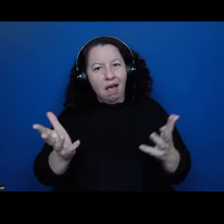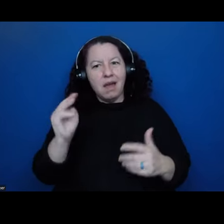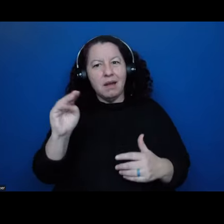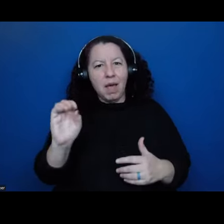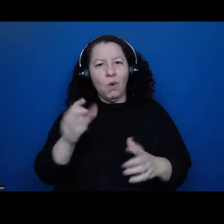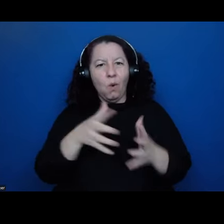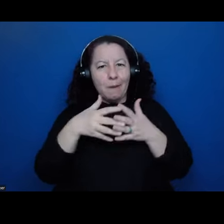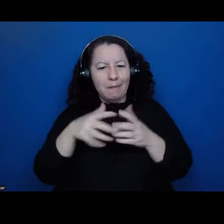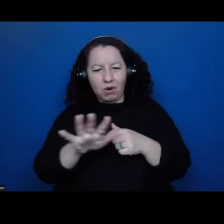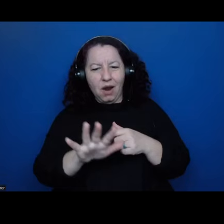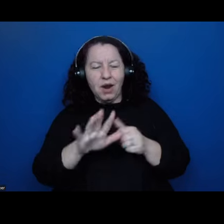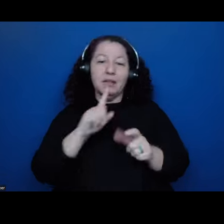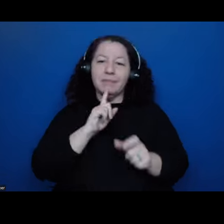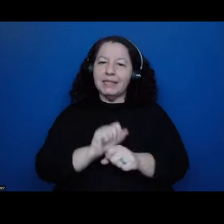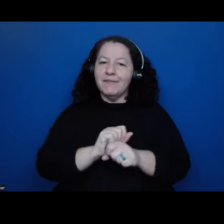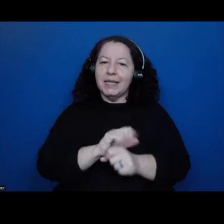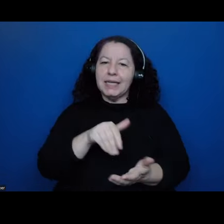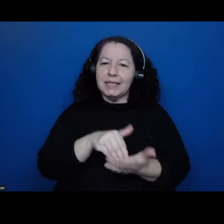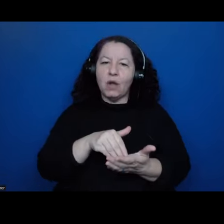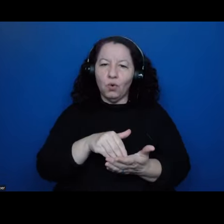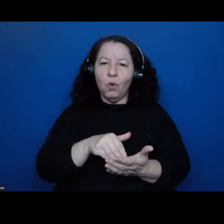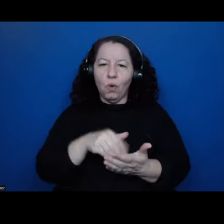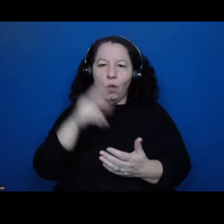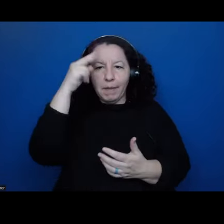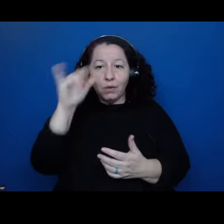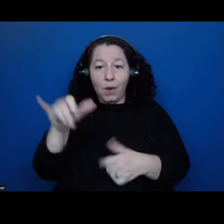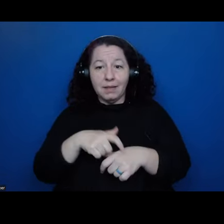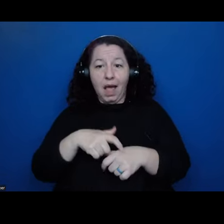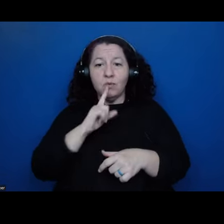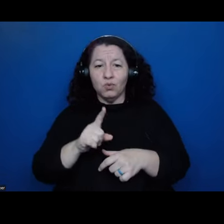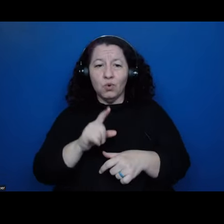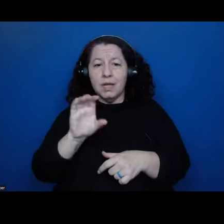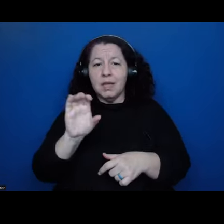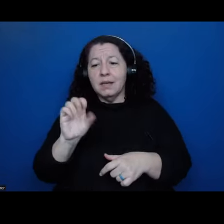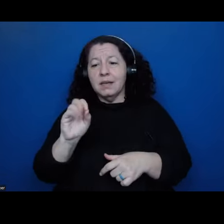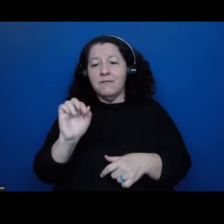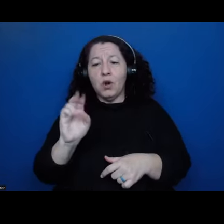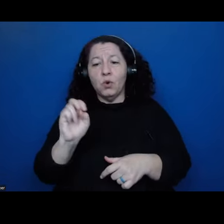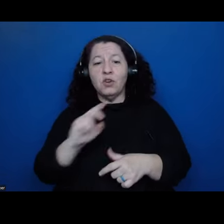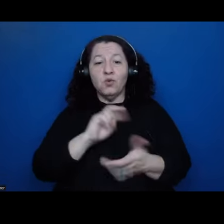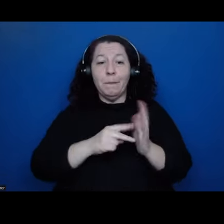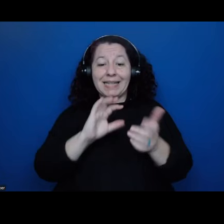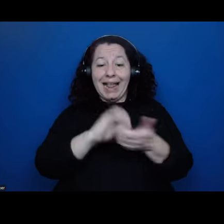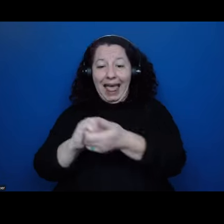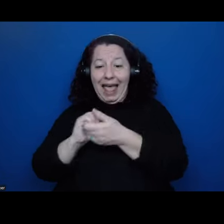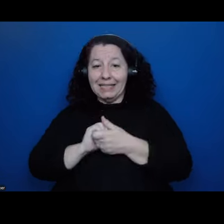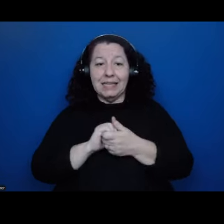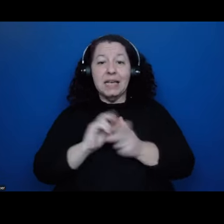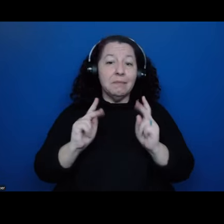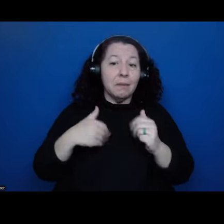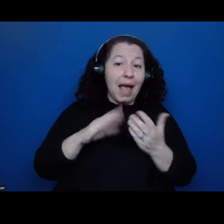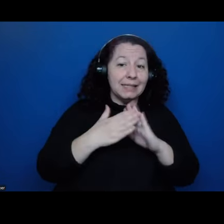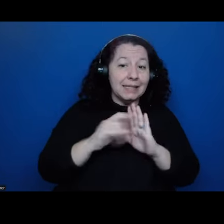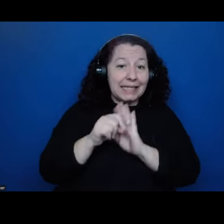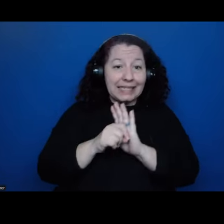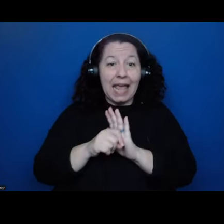but certainly central Mexico of the time were confederations or alliances. So people had city states. Um, they actually, you know, the